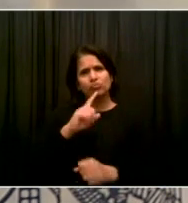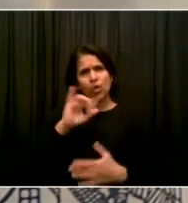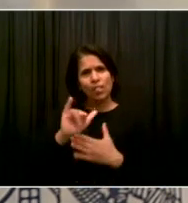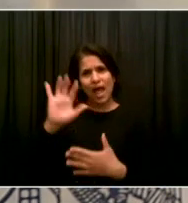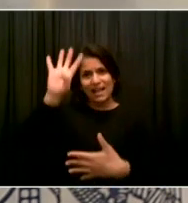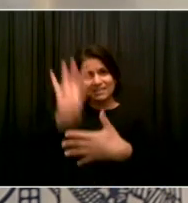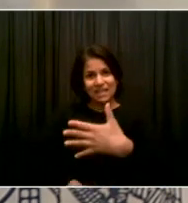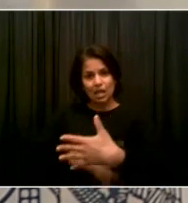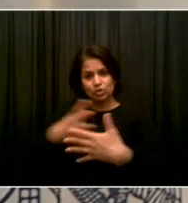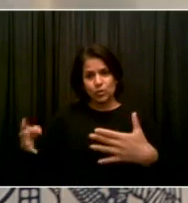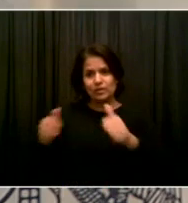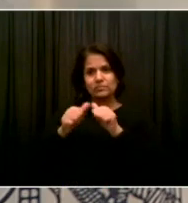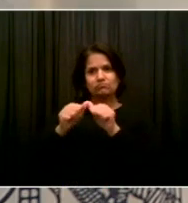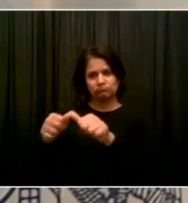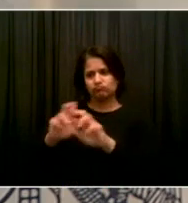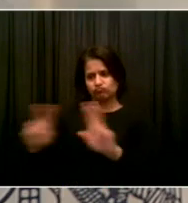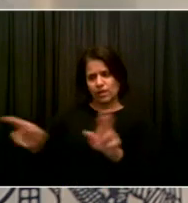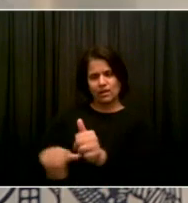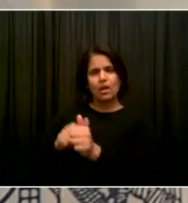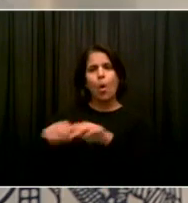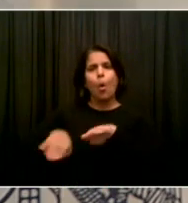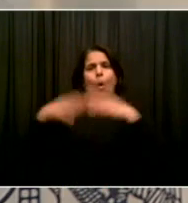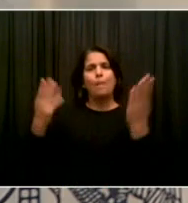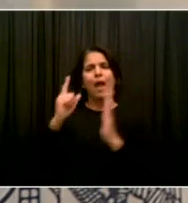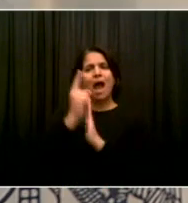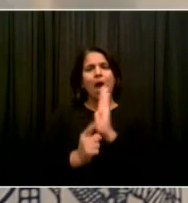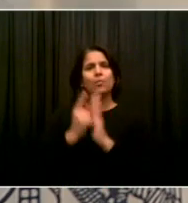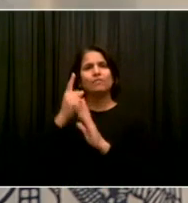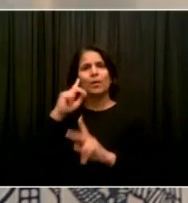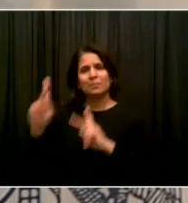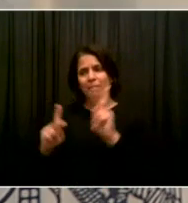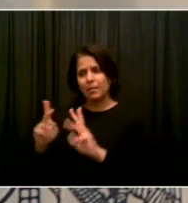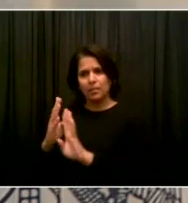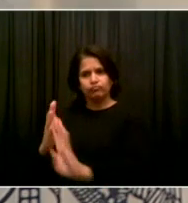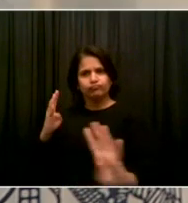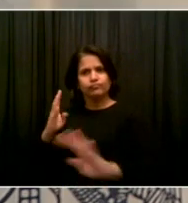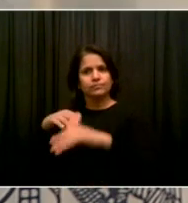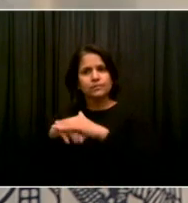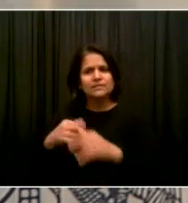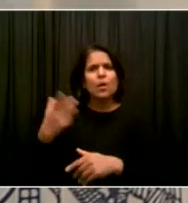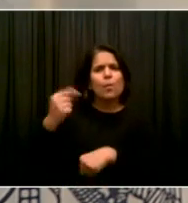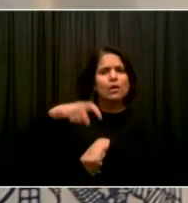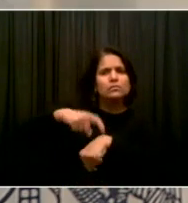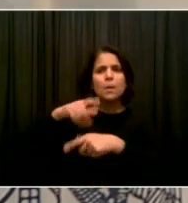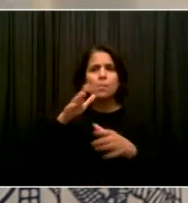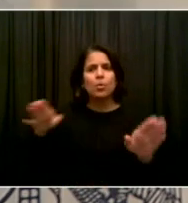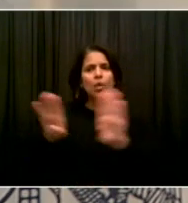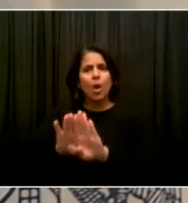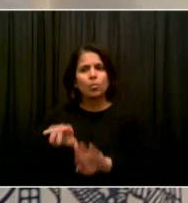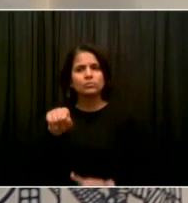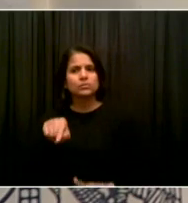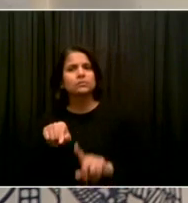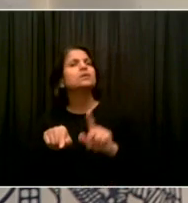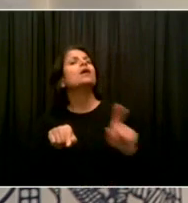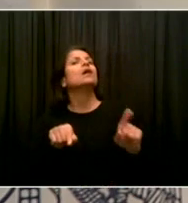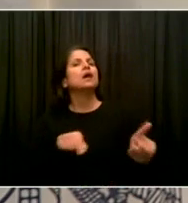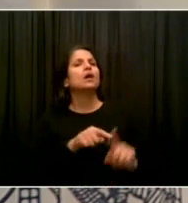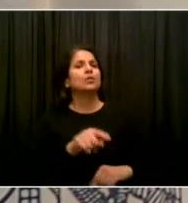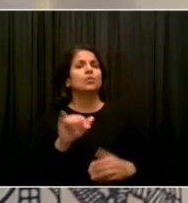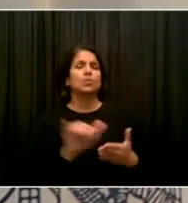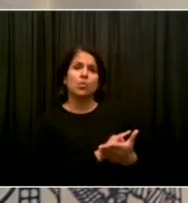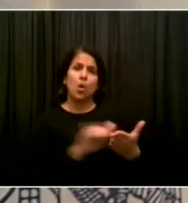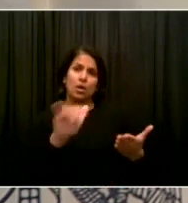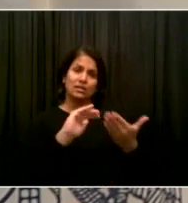their hours. Is there more that can be done between the city regarding the sites, including letting